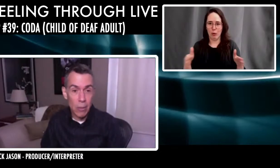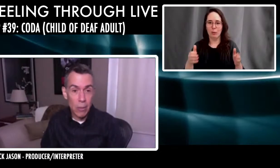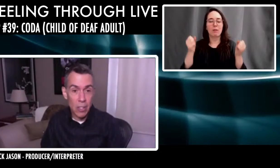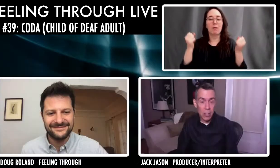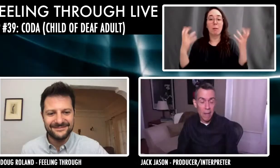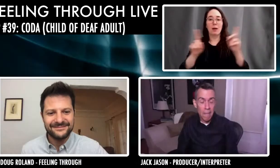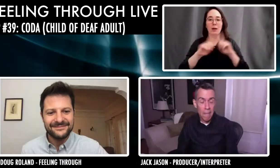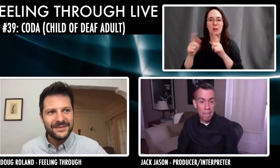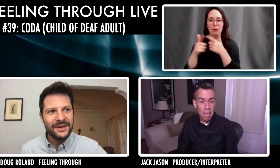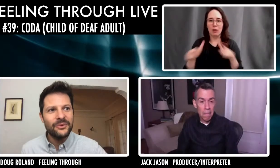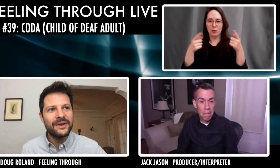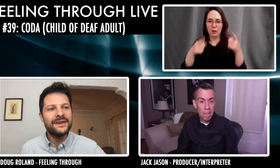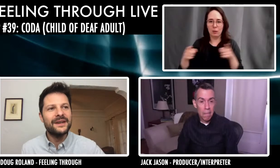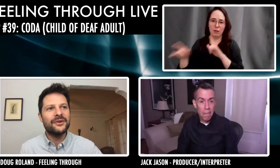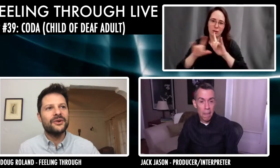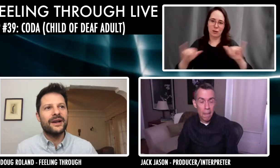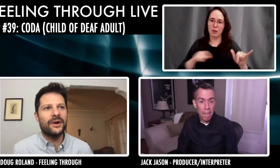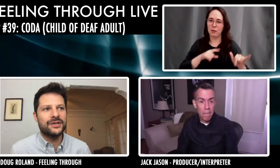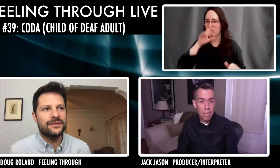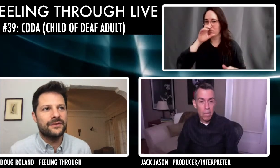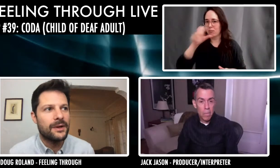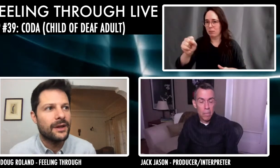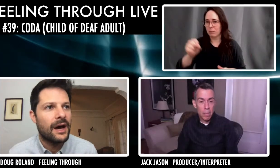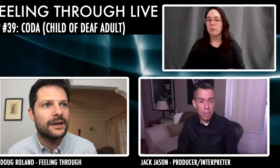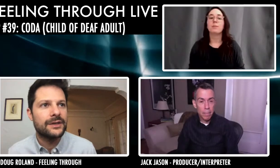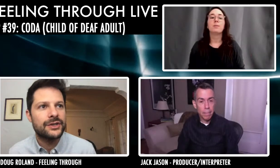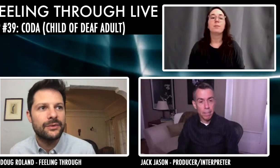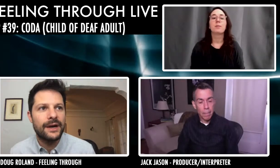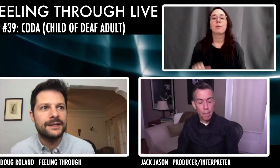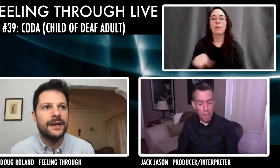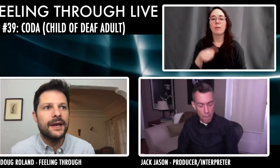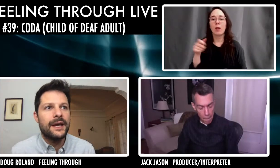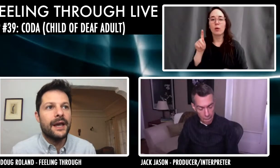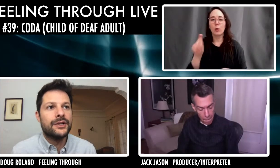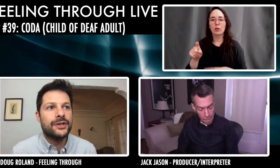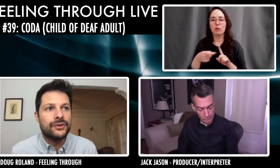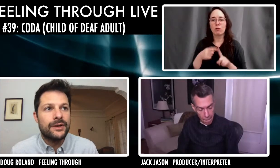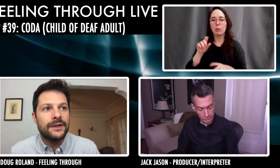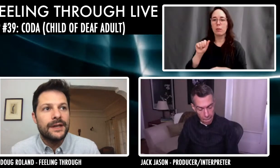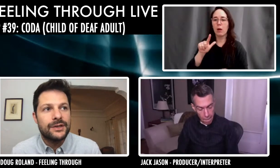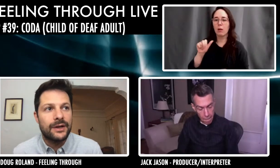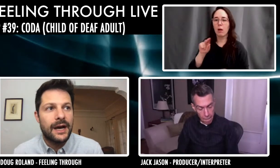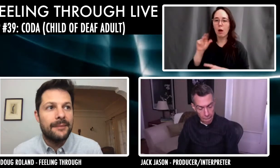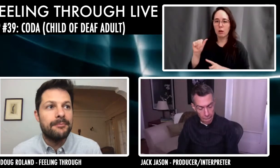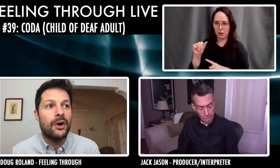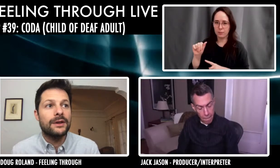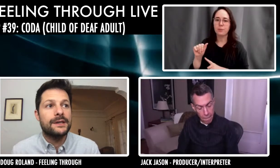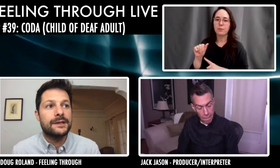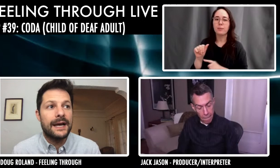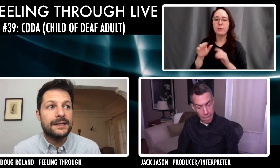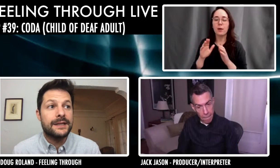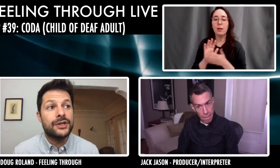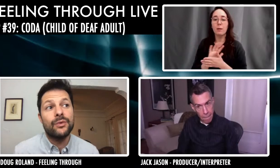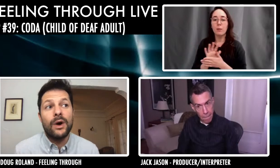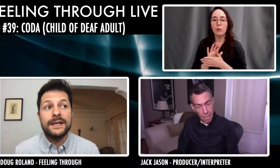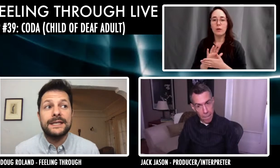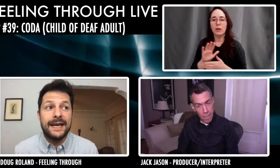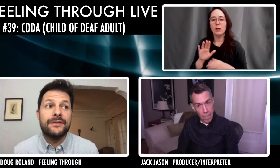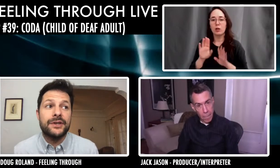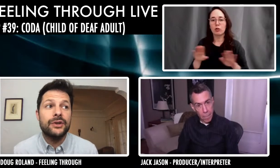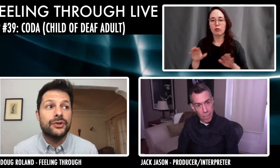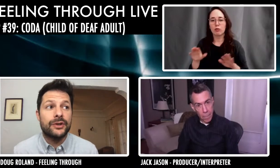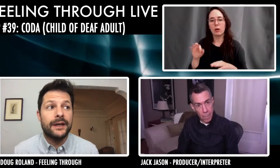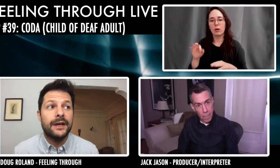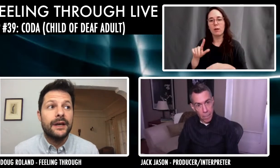just love languages. We have another great question from Alana and she writes in children of a lesser God, Marley signs that she wants